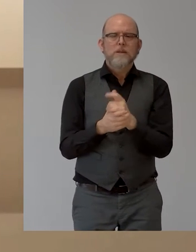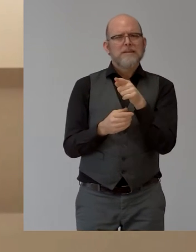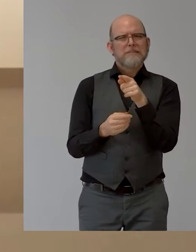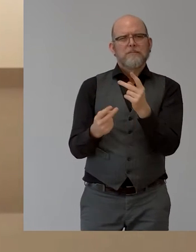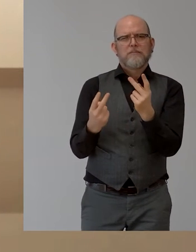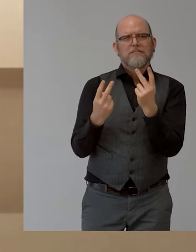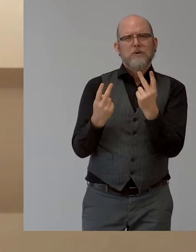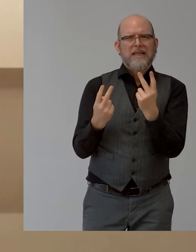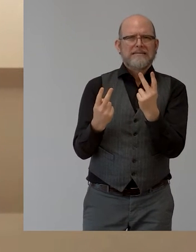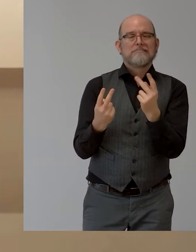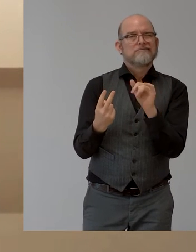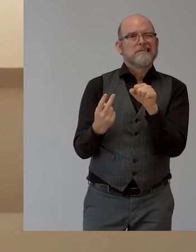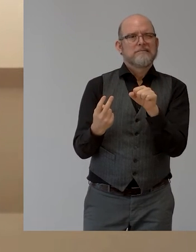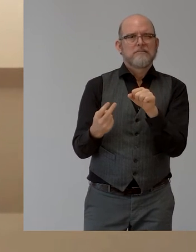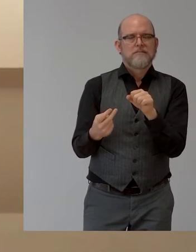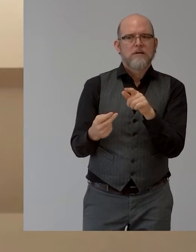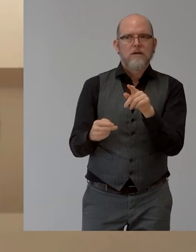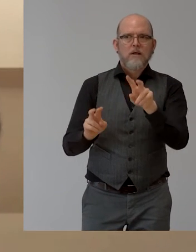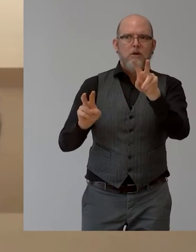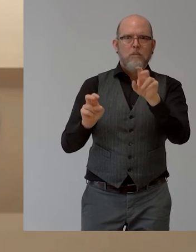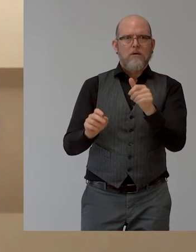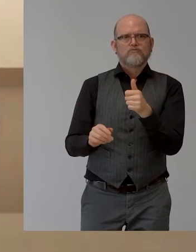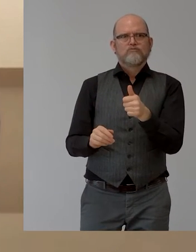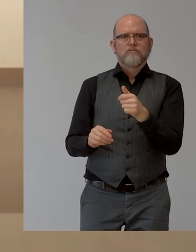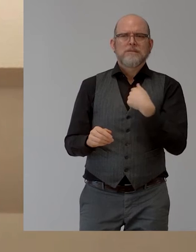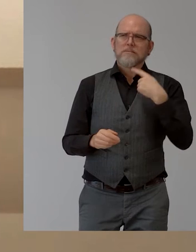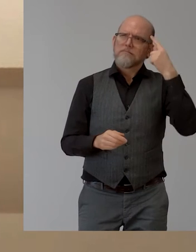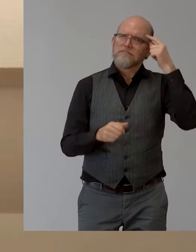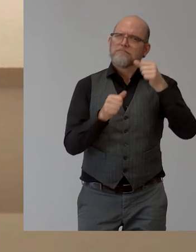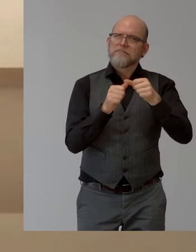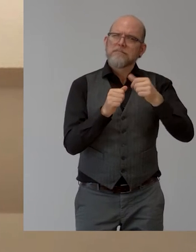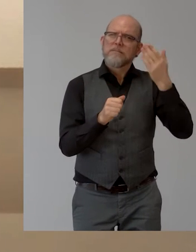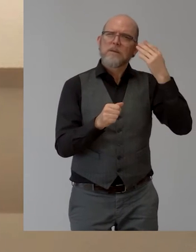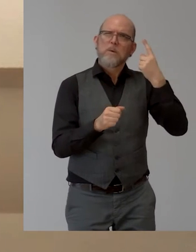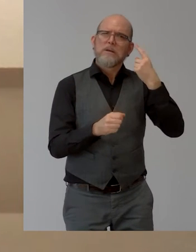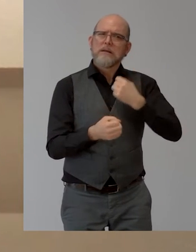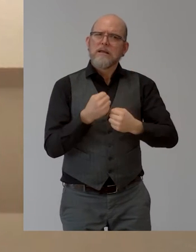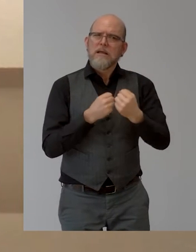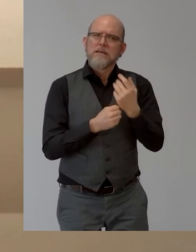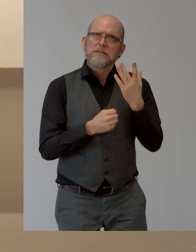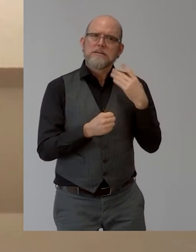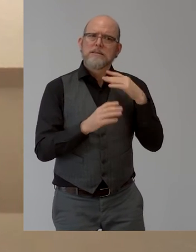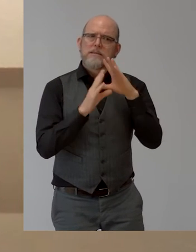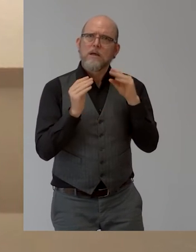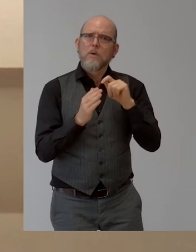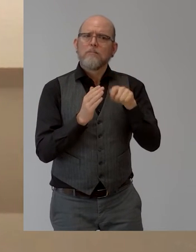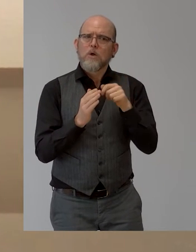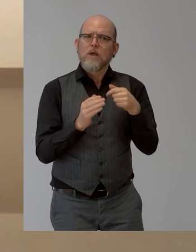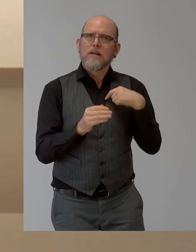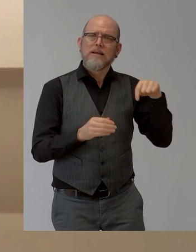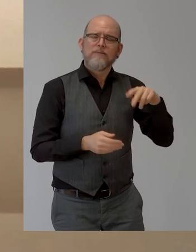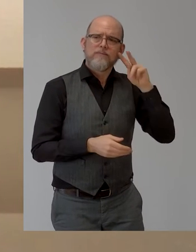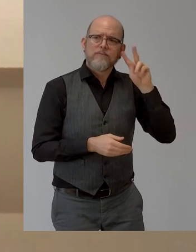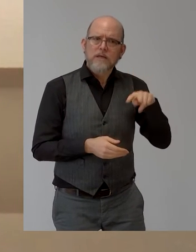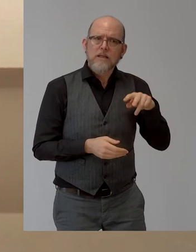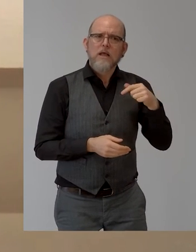And I think actually remember that last year during the project conference in Vienna, where we still could meet physical, that I think also